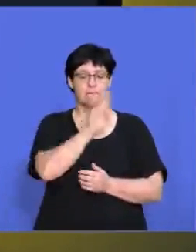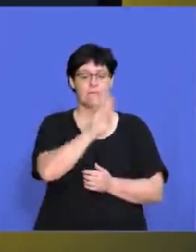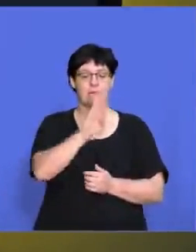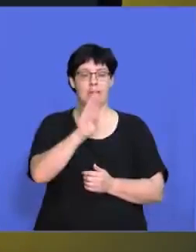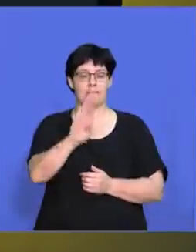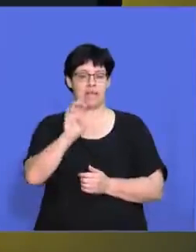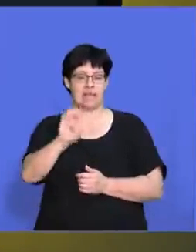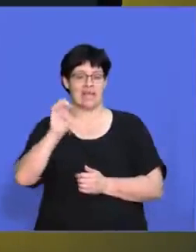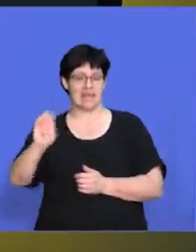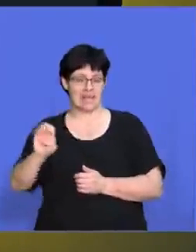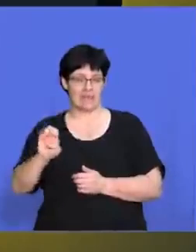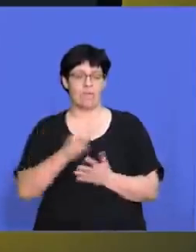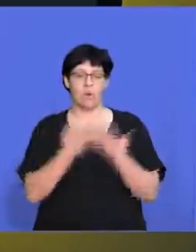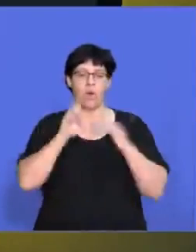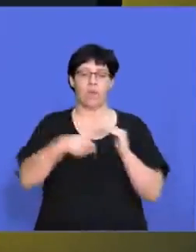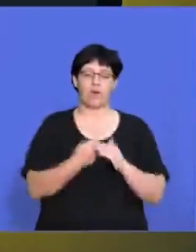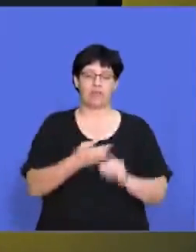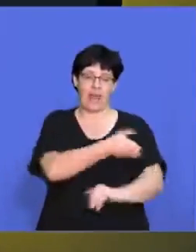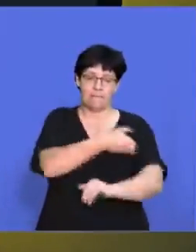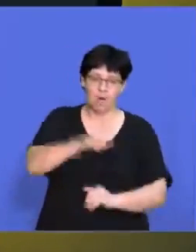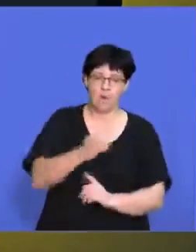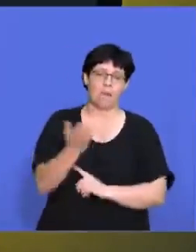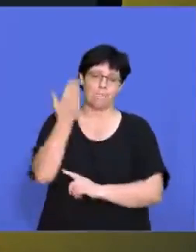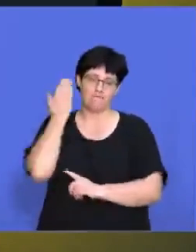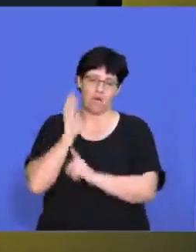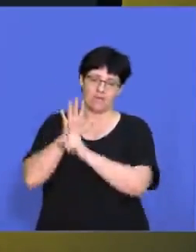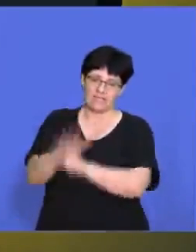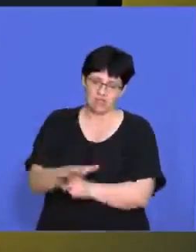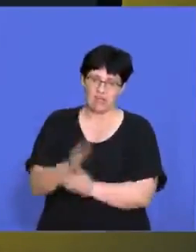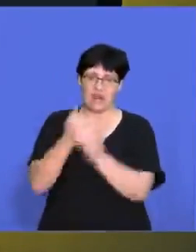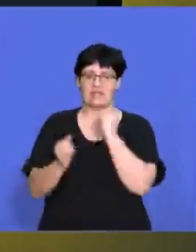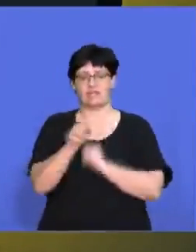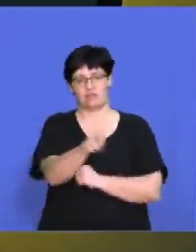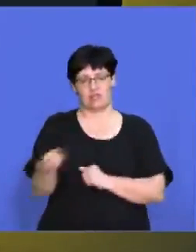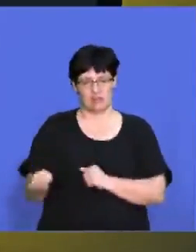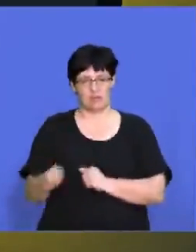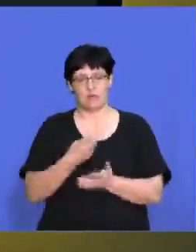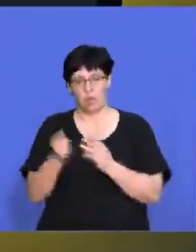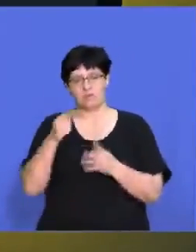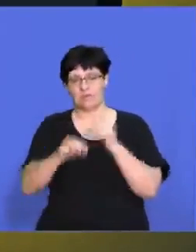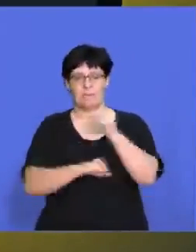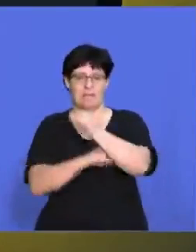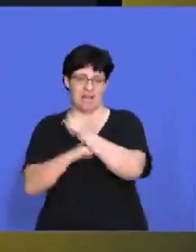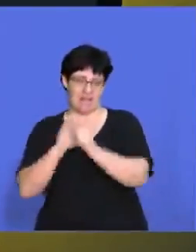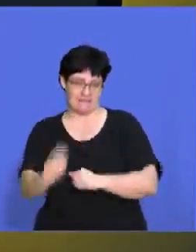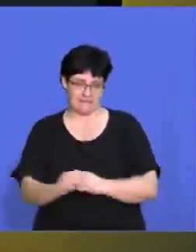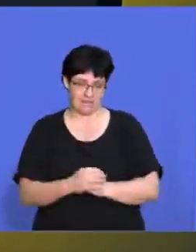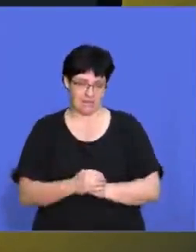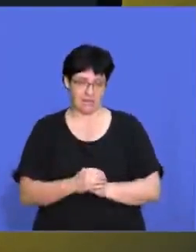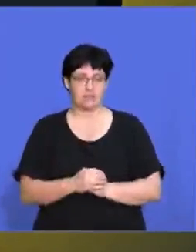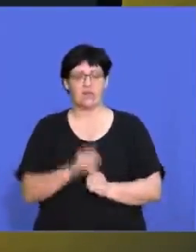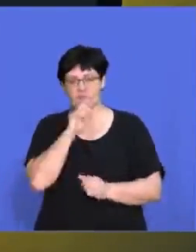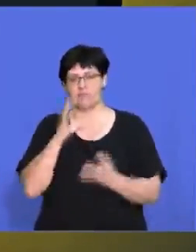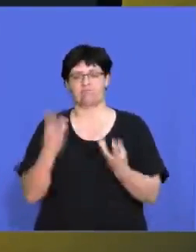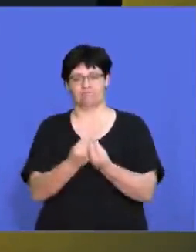Um, broad-based black economic empowerment is all about empowering previously disadvantaged individuals. But there's all those